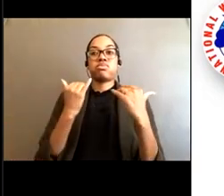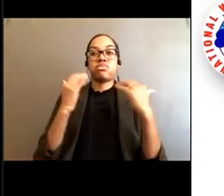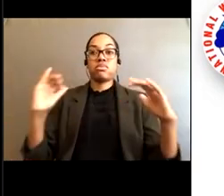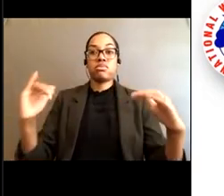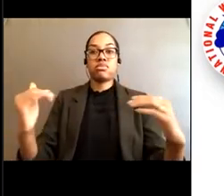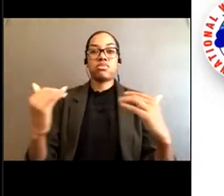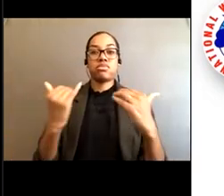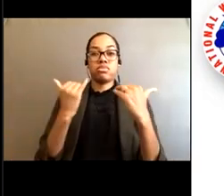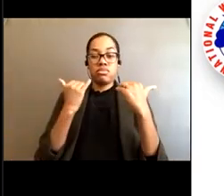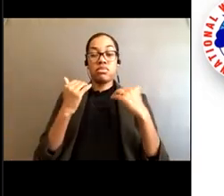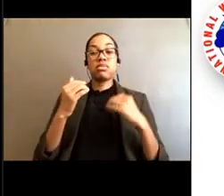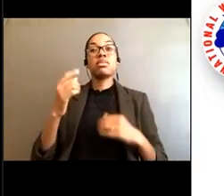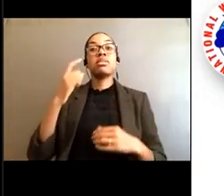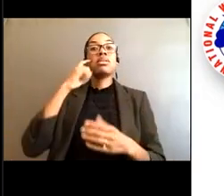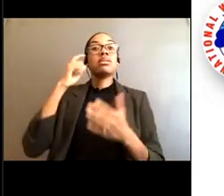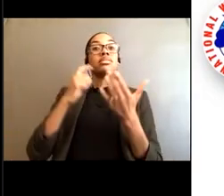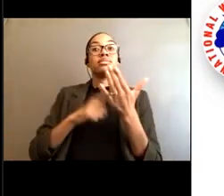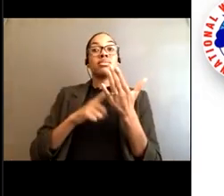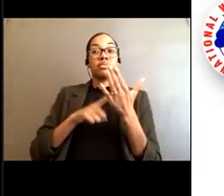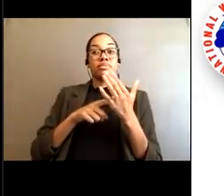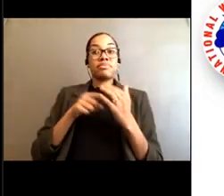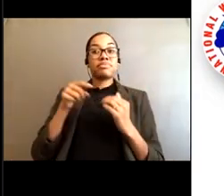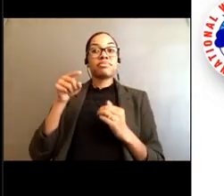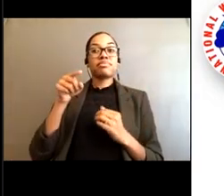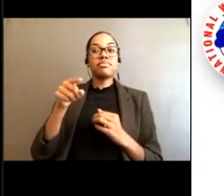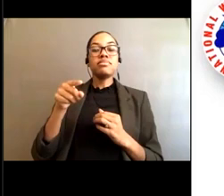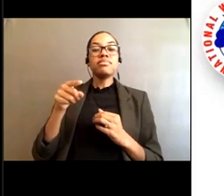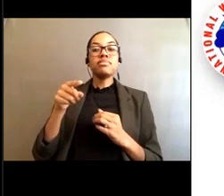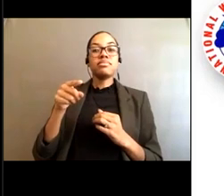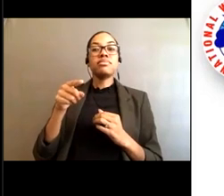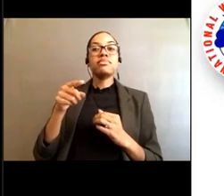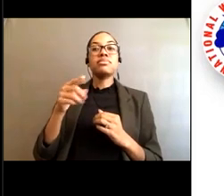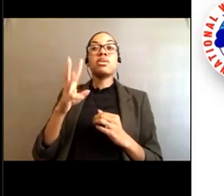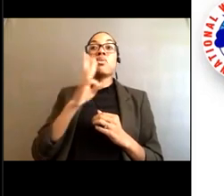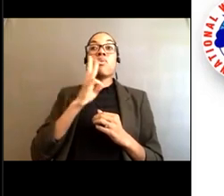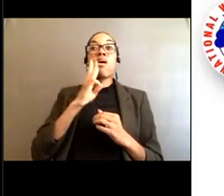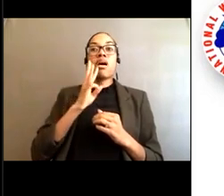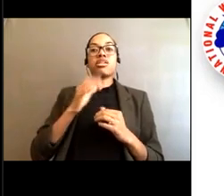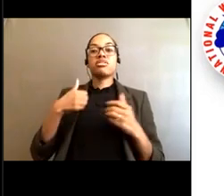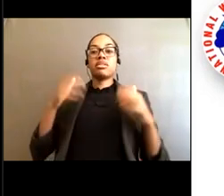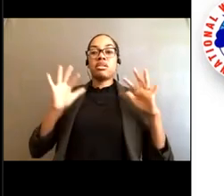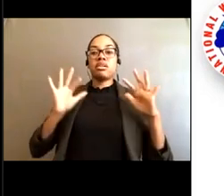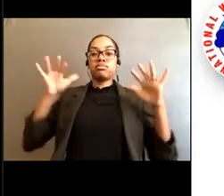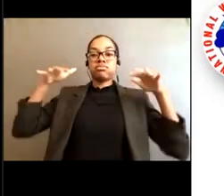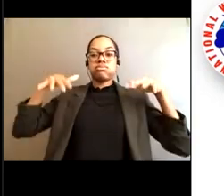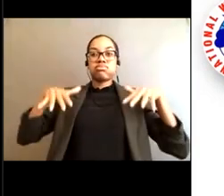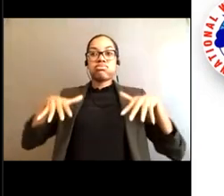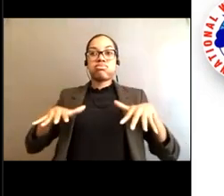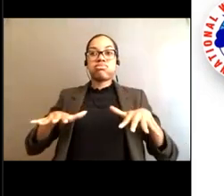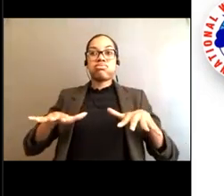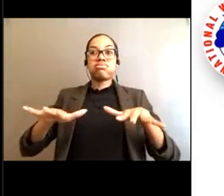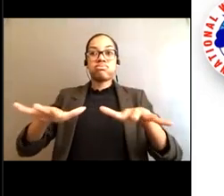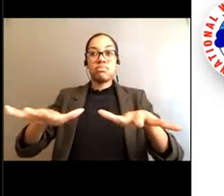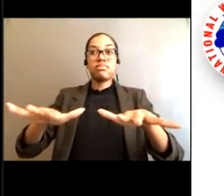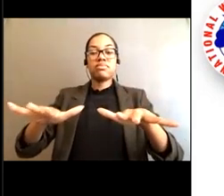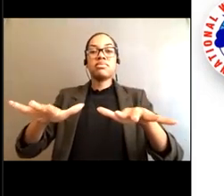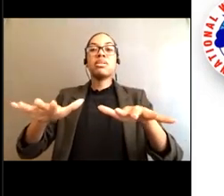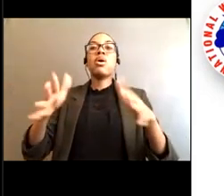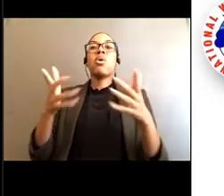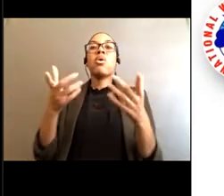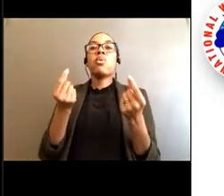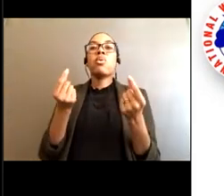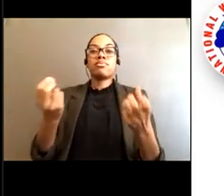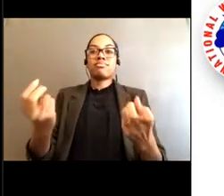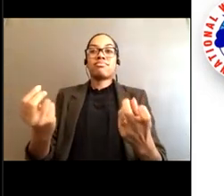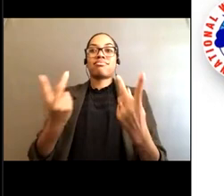itself out by when you have mass moving in, it wants to get the mass moving out, so rip currents will